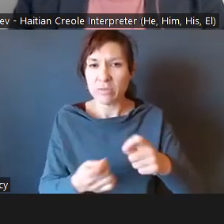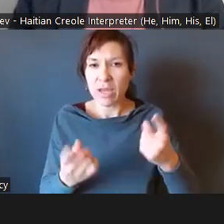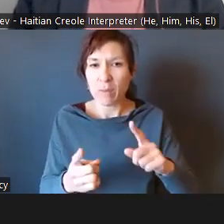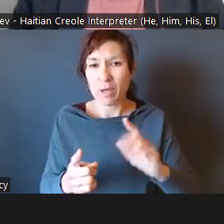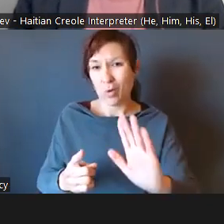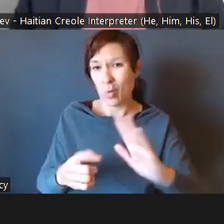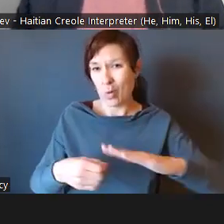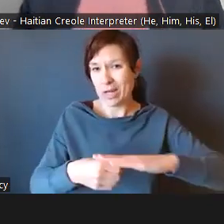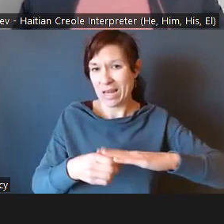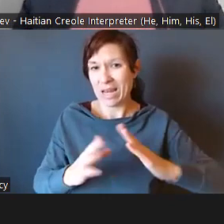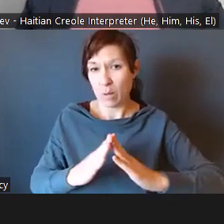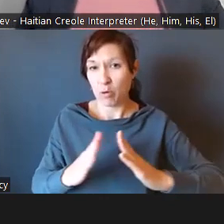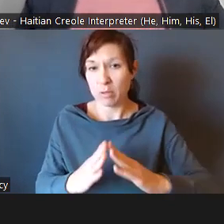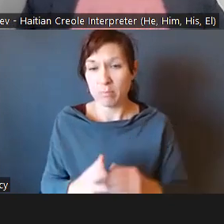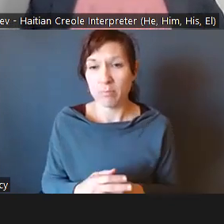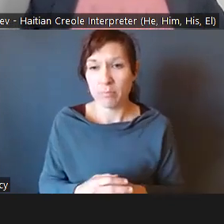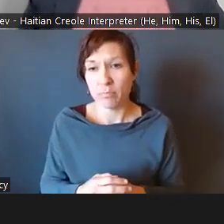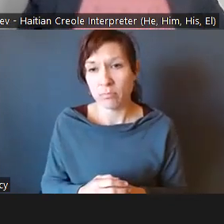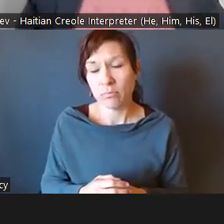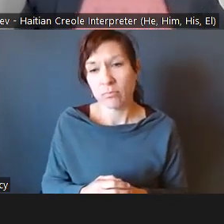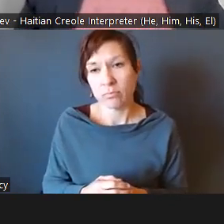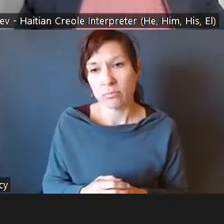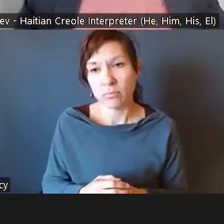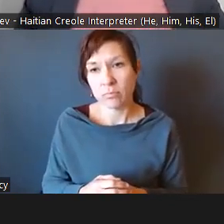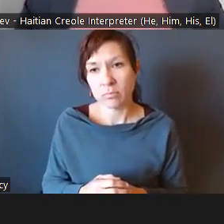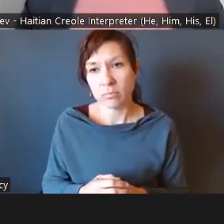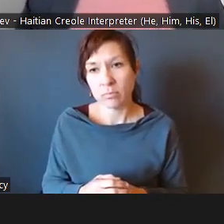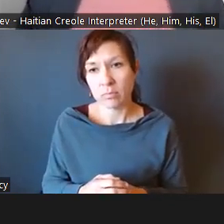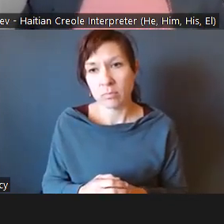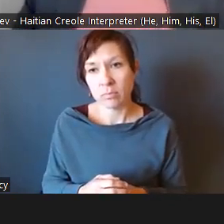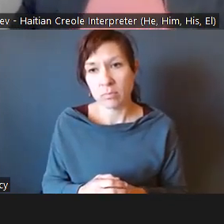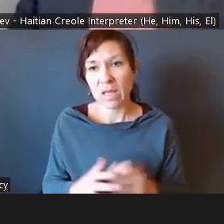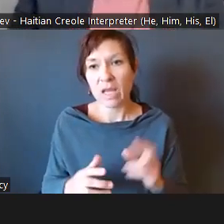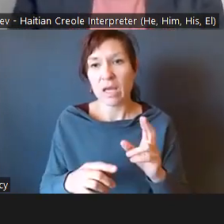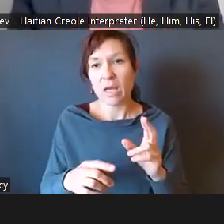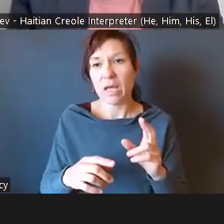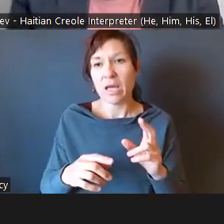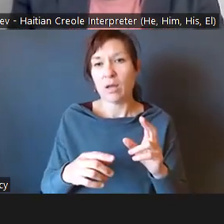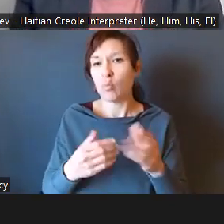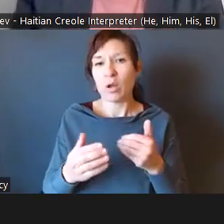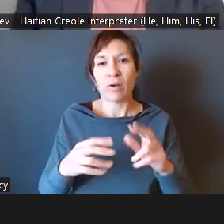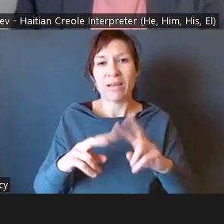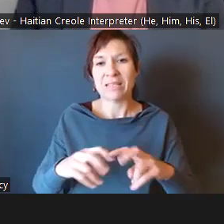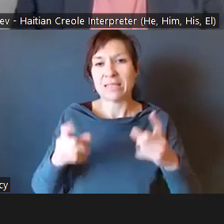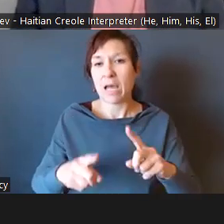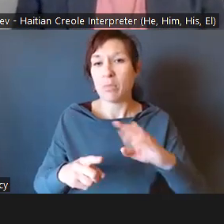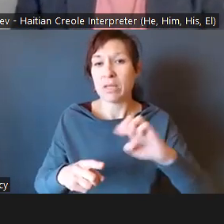especially concerned about and the analysis through an EJ lens. Thank you.